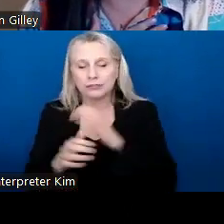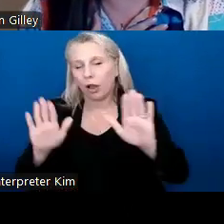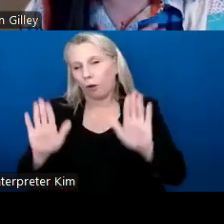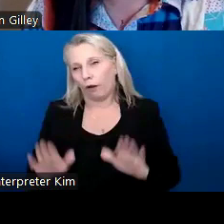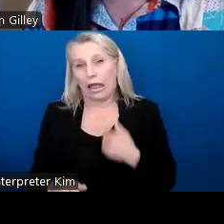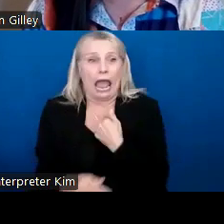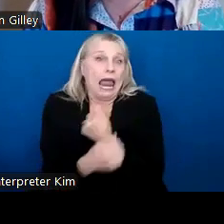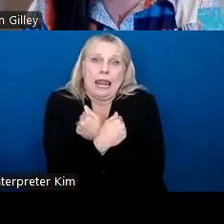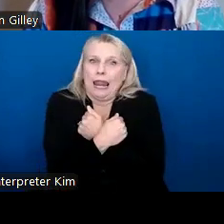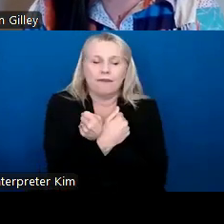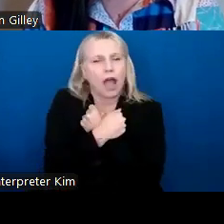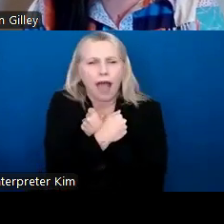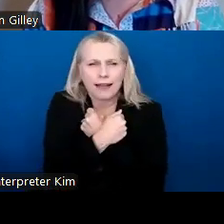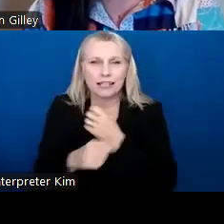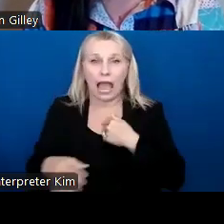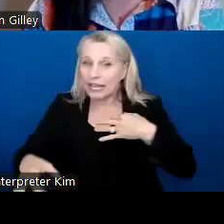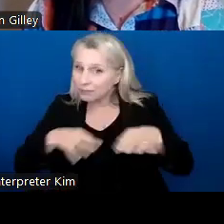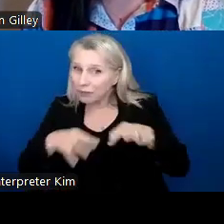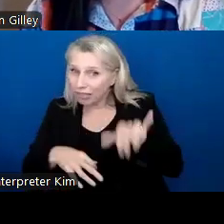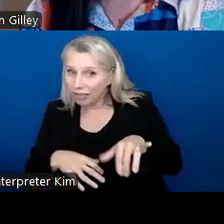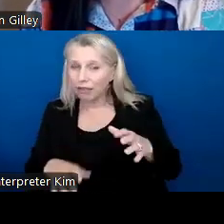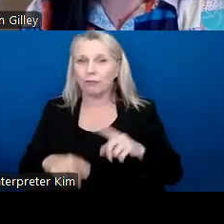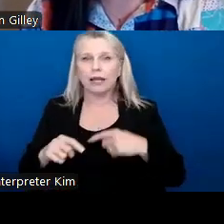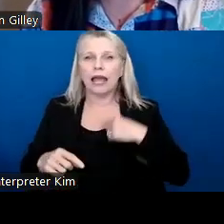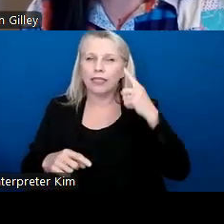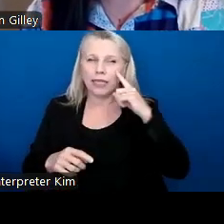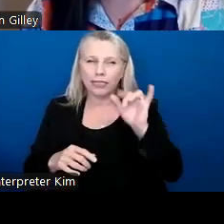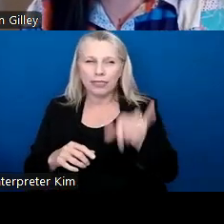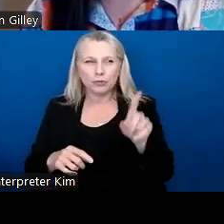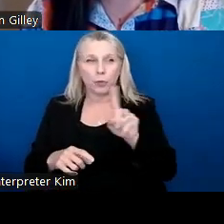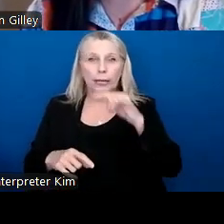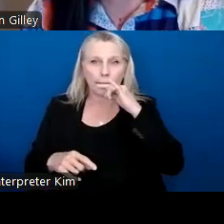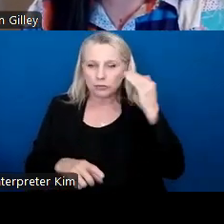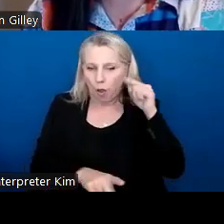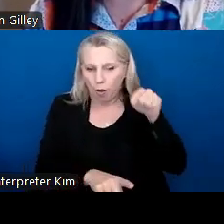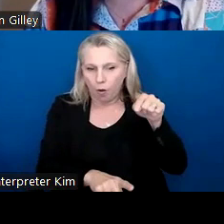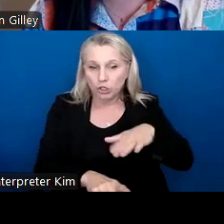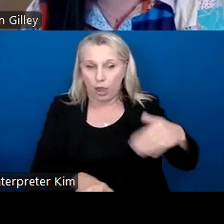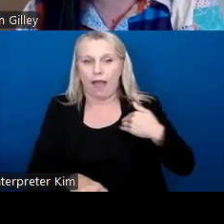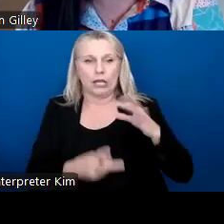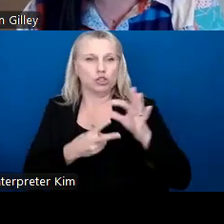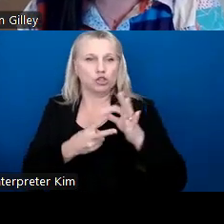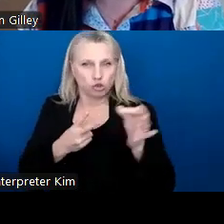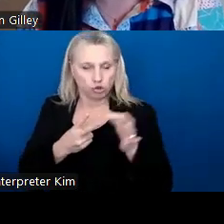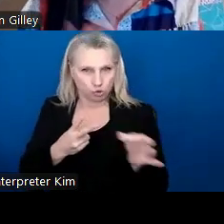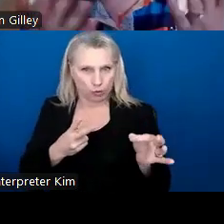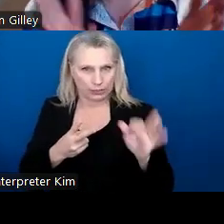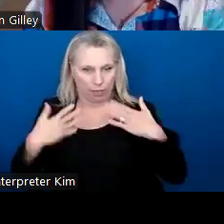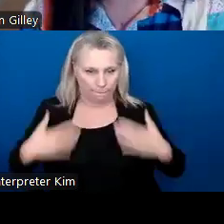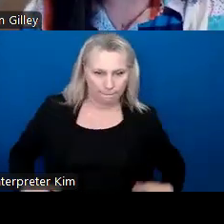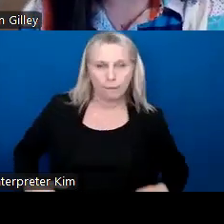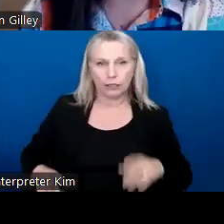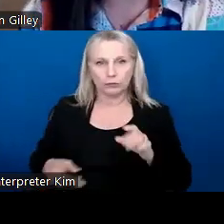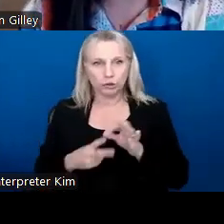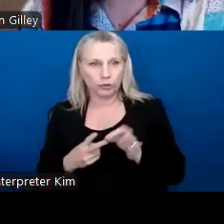love hugs and I explain that, but I feel like it's just a basis for kids to know that they have a choice. And just because someone